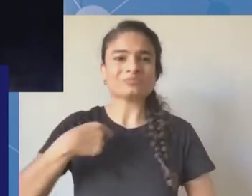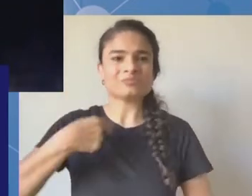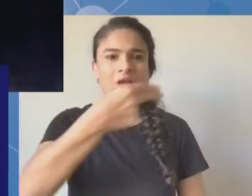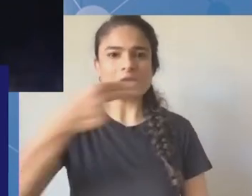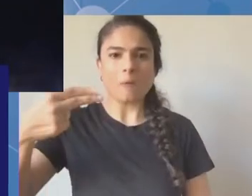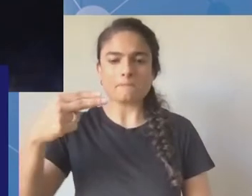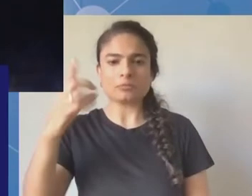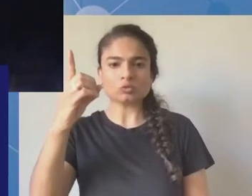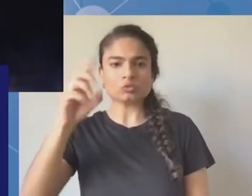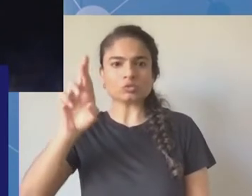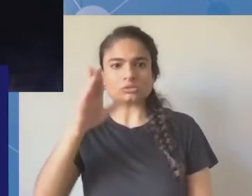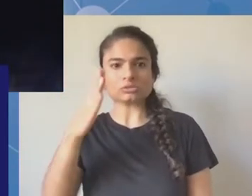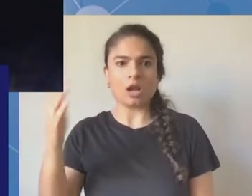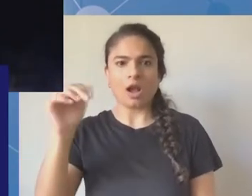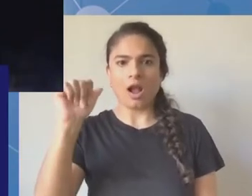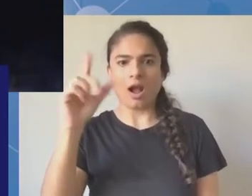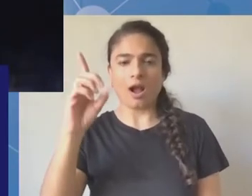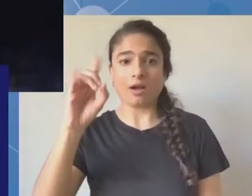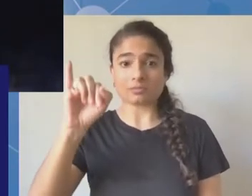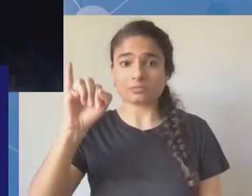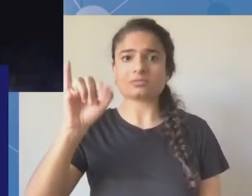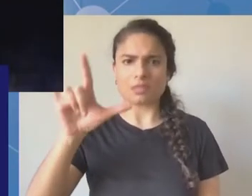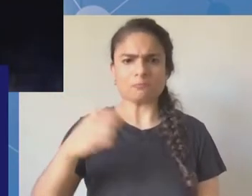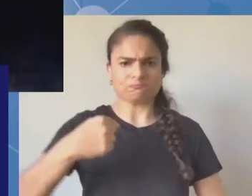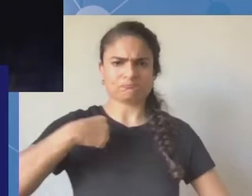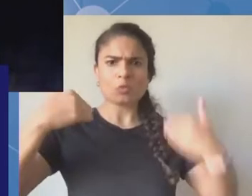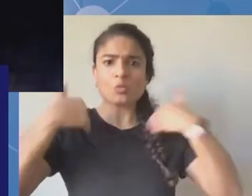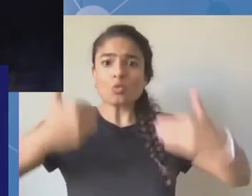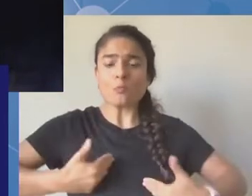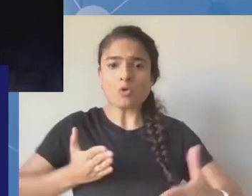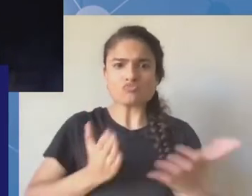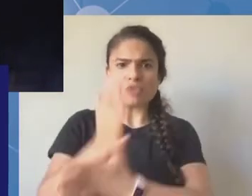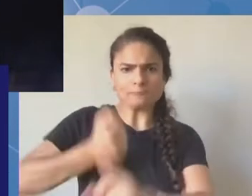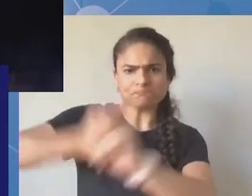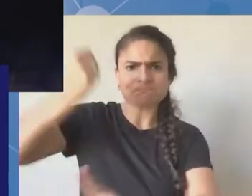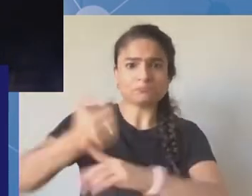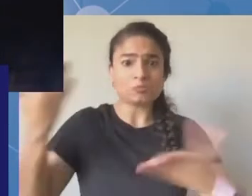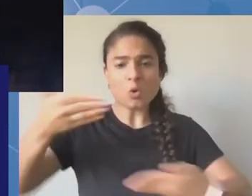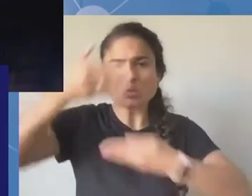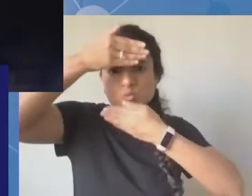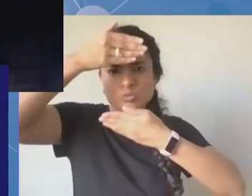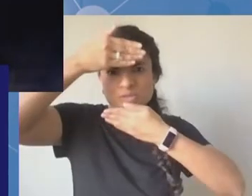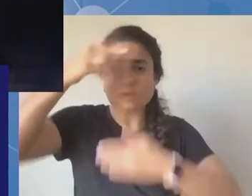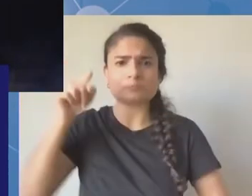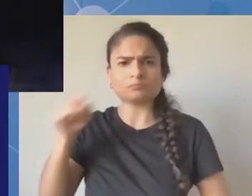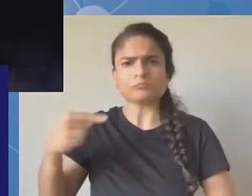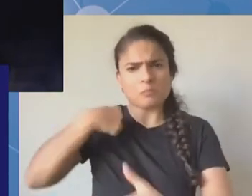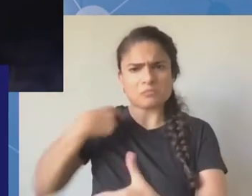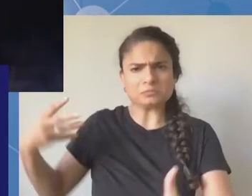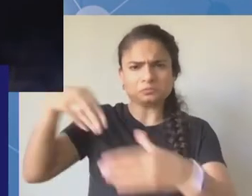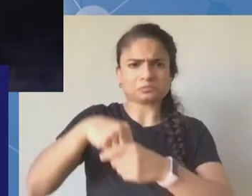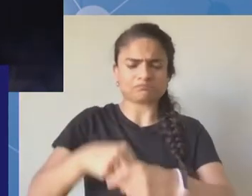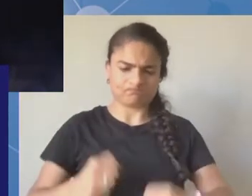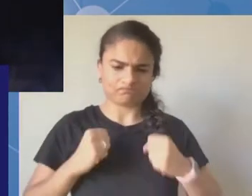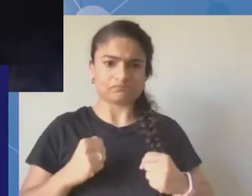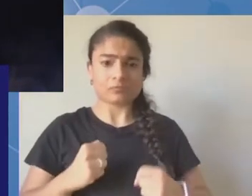Sudan is the country that had a revolution inspired the world in 2019, but with the authoritarian rule of military leaders that have a long